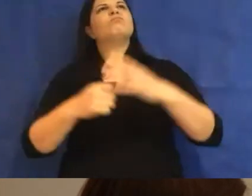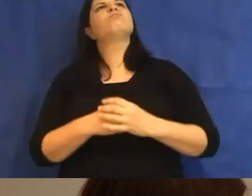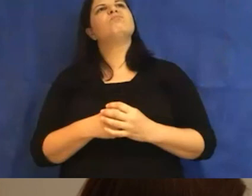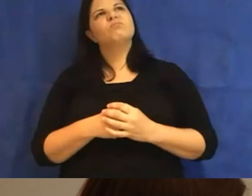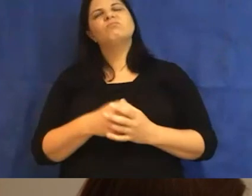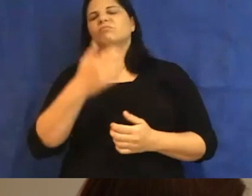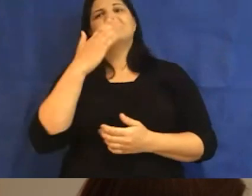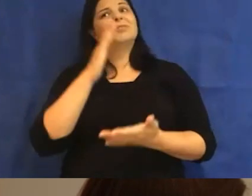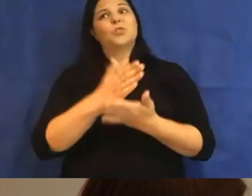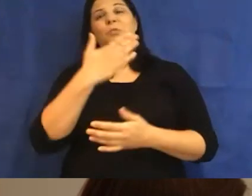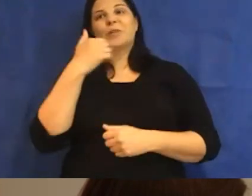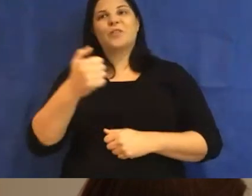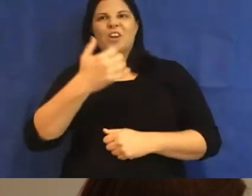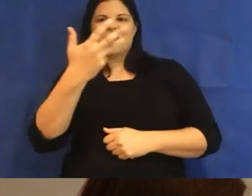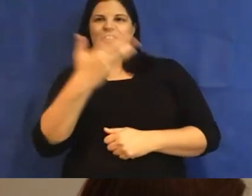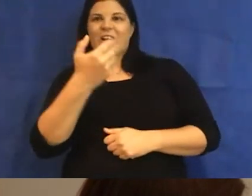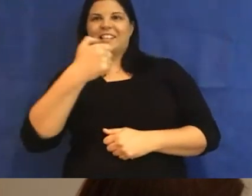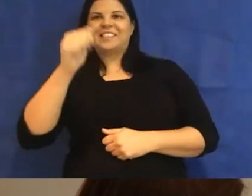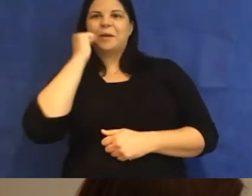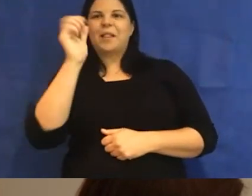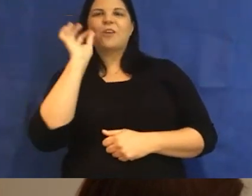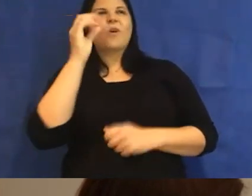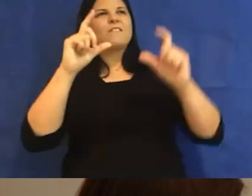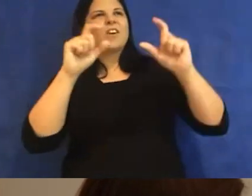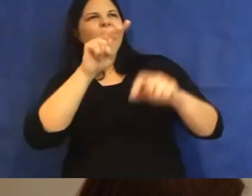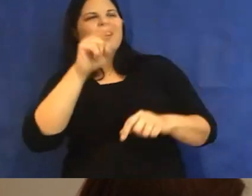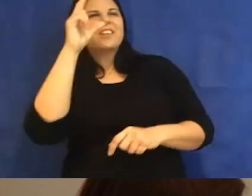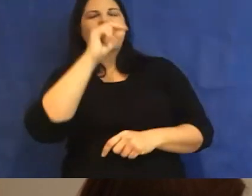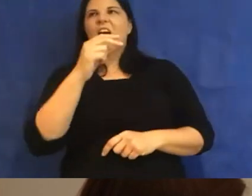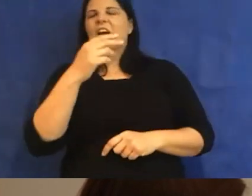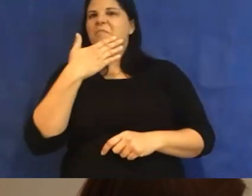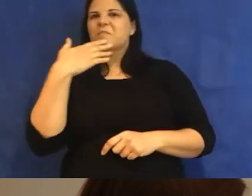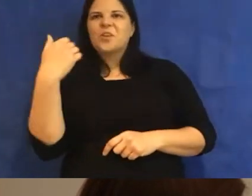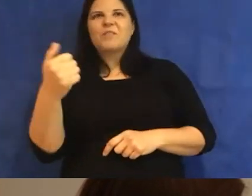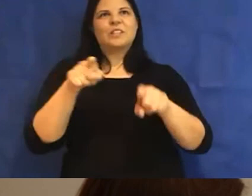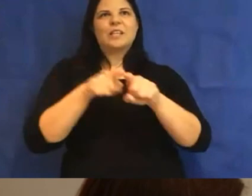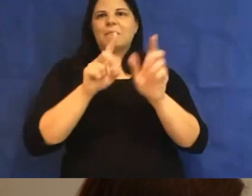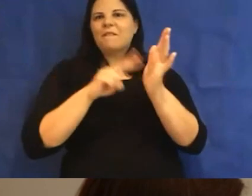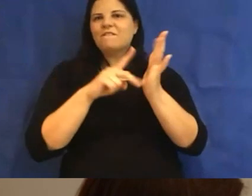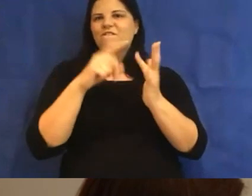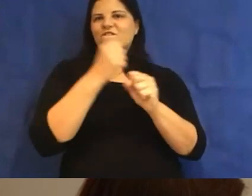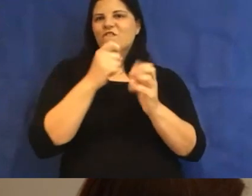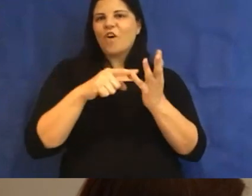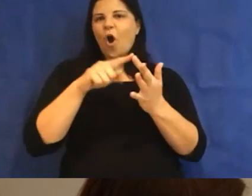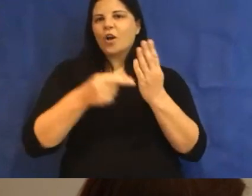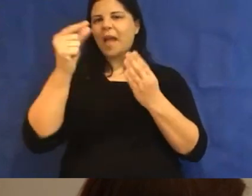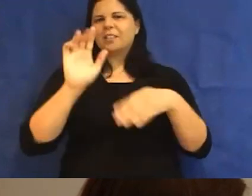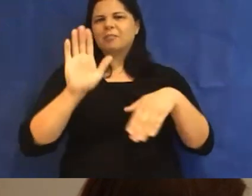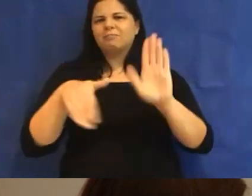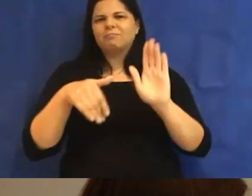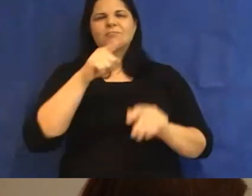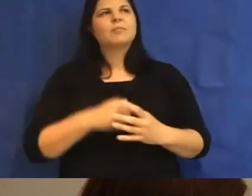The 1960s black and white photographs taken in her youth looked like beautiful scenes in vogue. In her older years, she